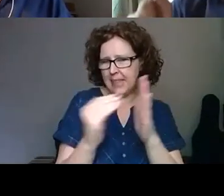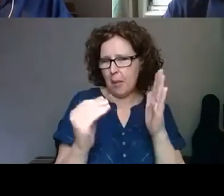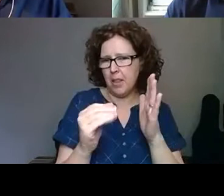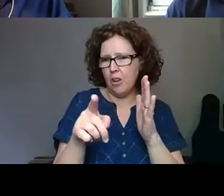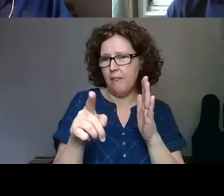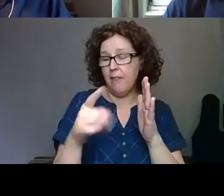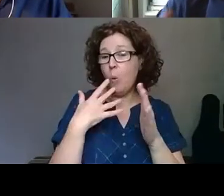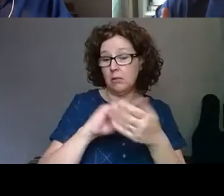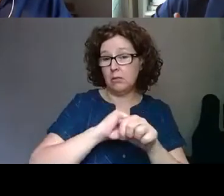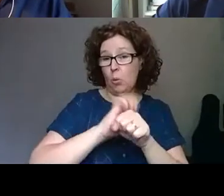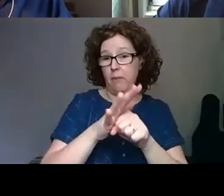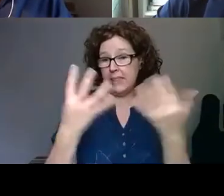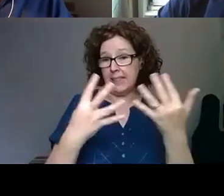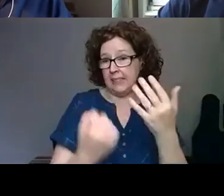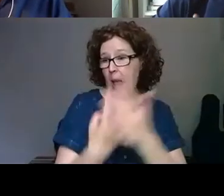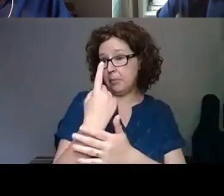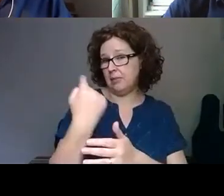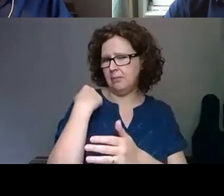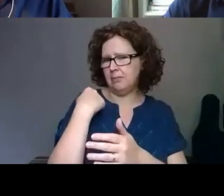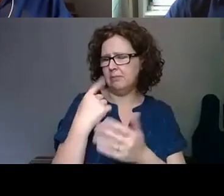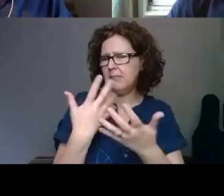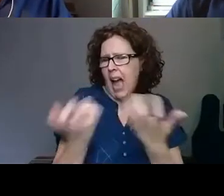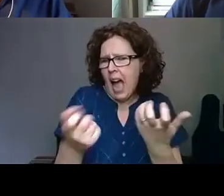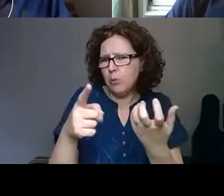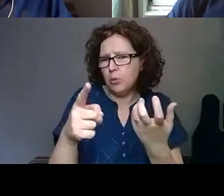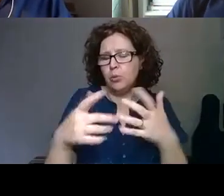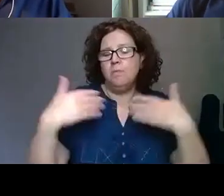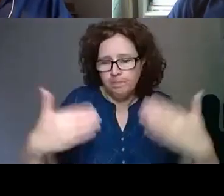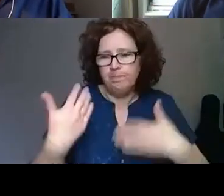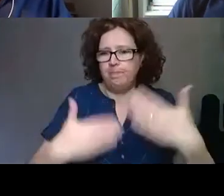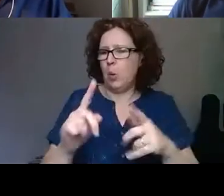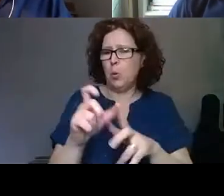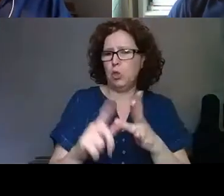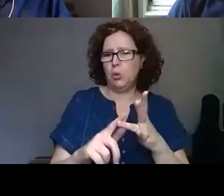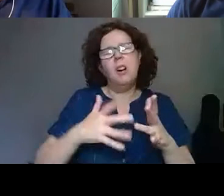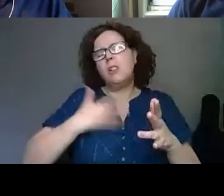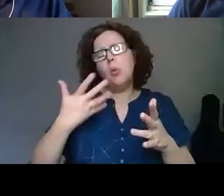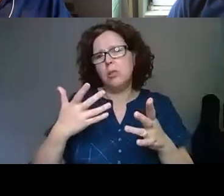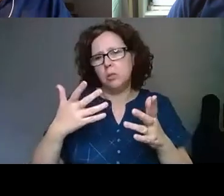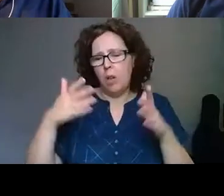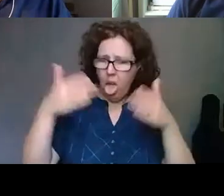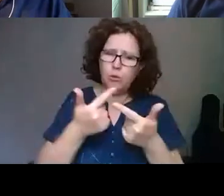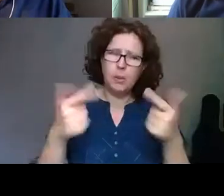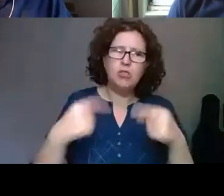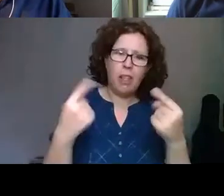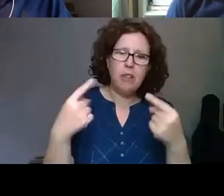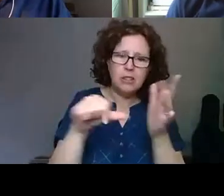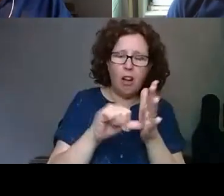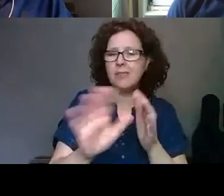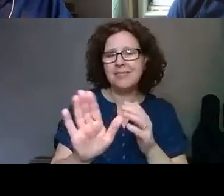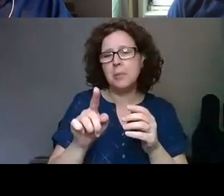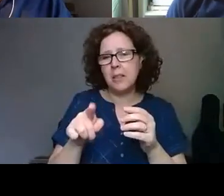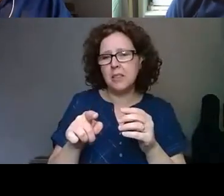to COVID-19. In a way we don't want to dwell too much on, on, on, on, on, those challenges, but what, what